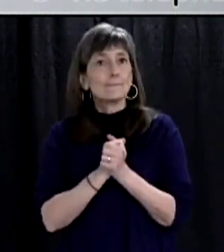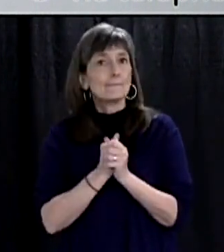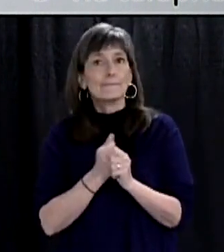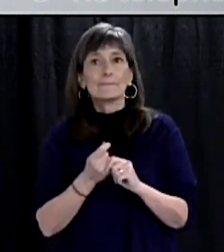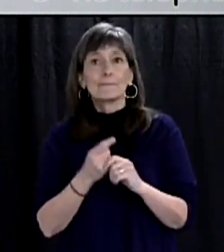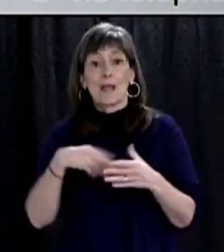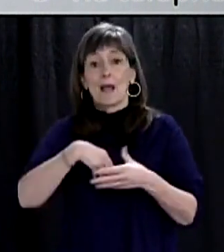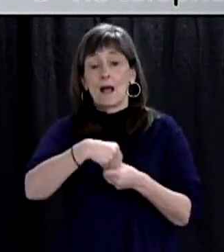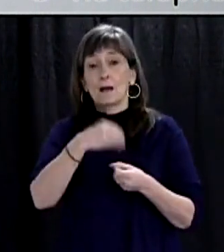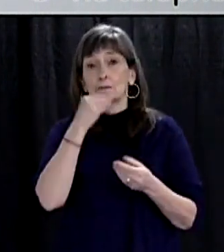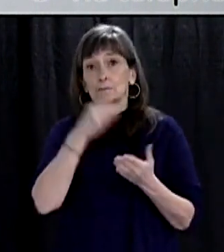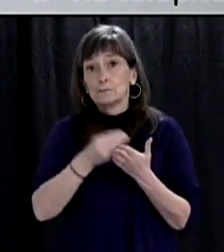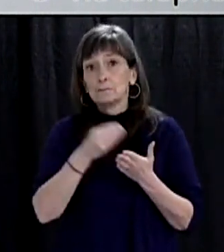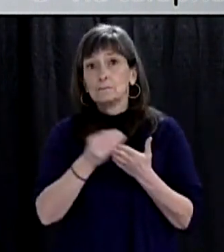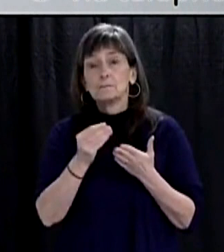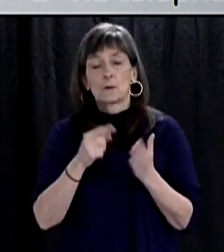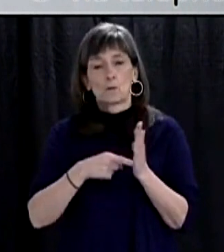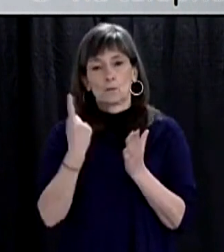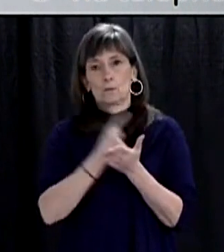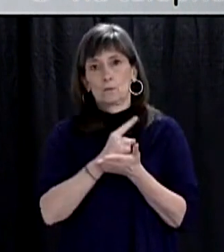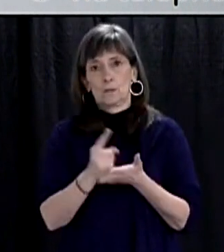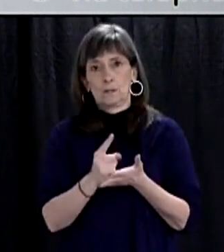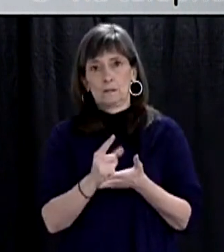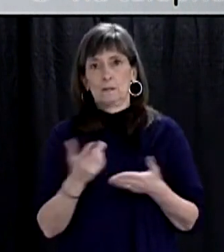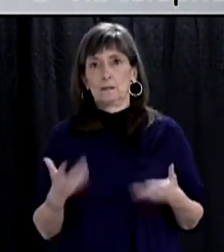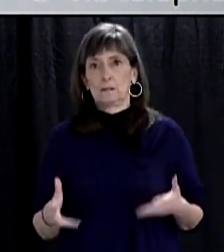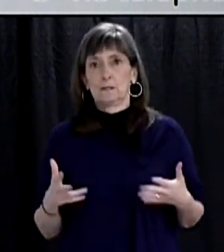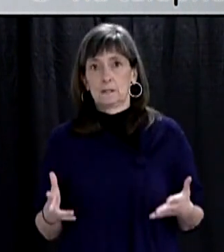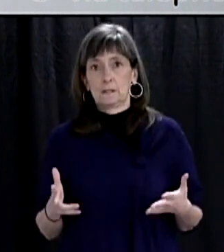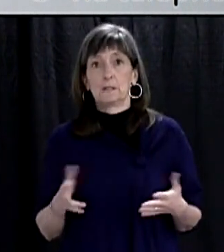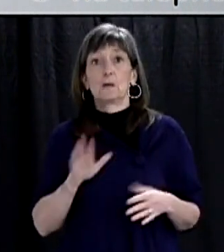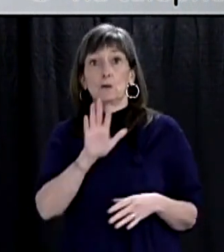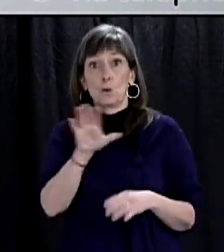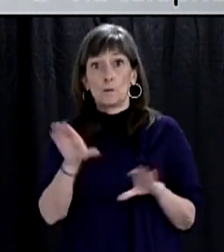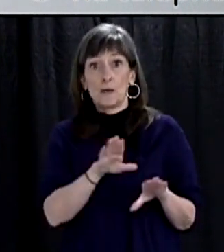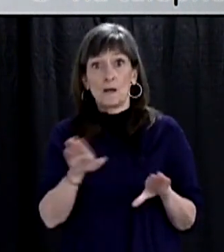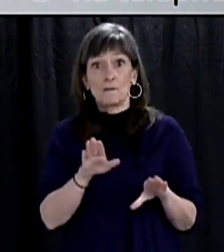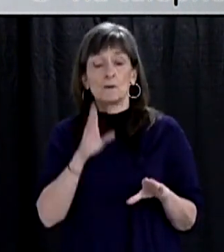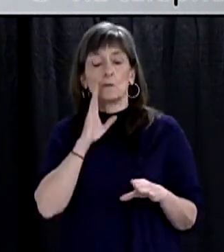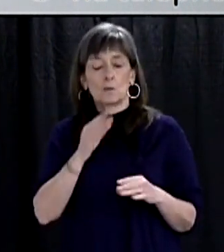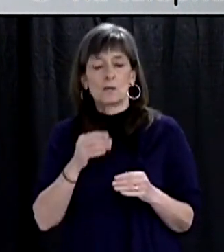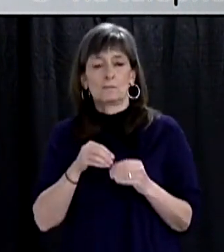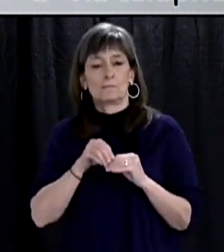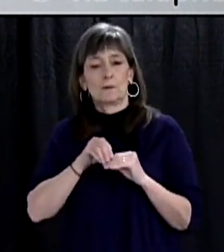have significant impact on how COVID-19 progresses in our province. Thank you. Thank